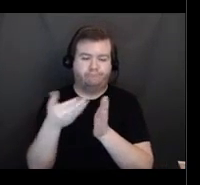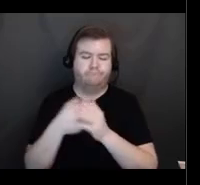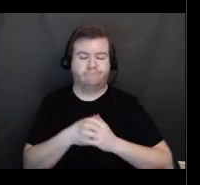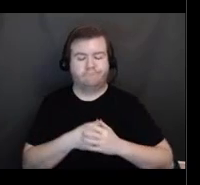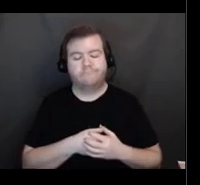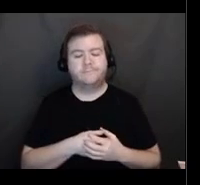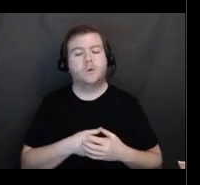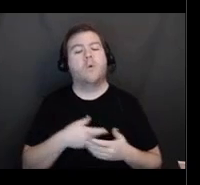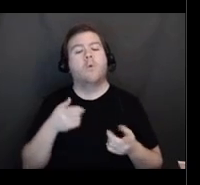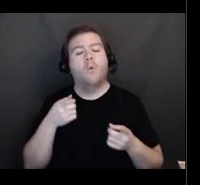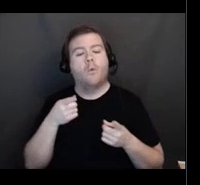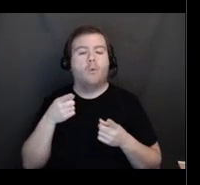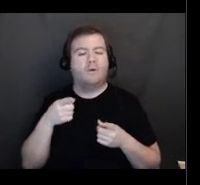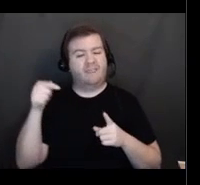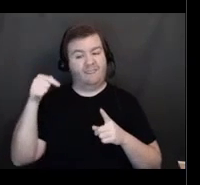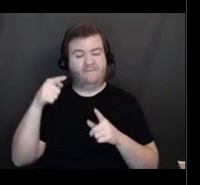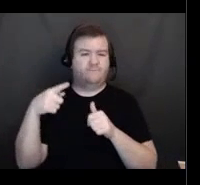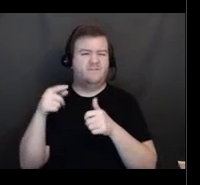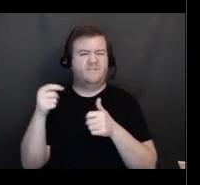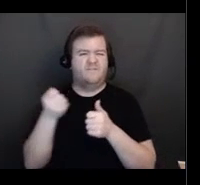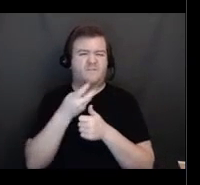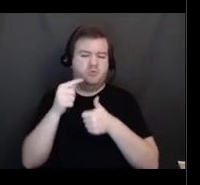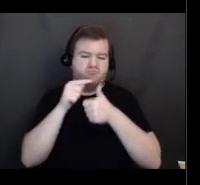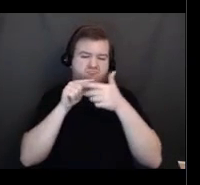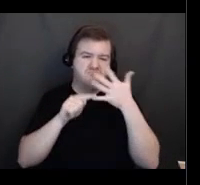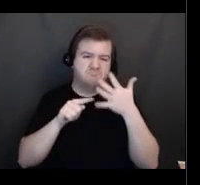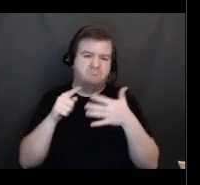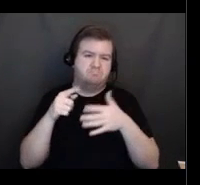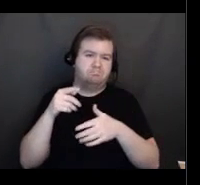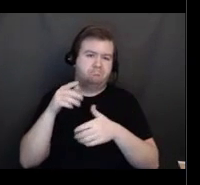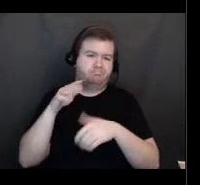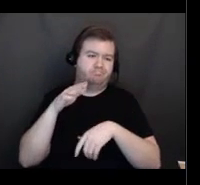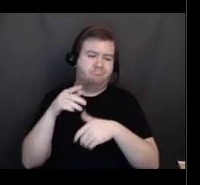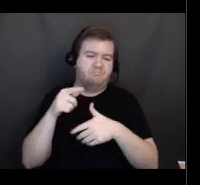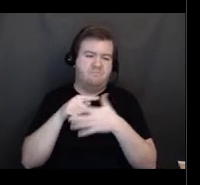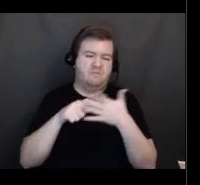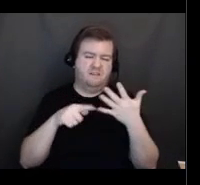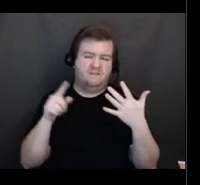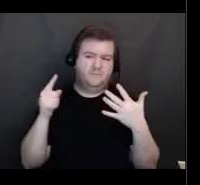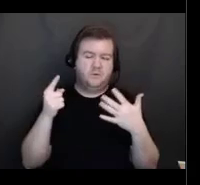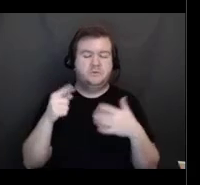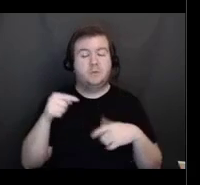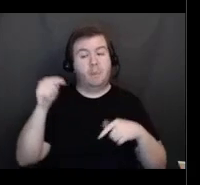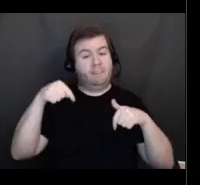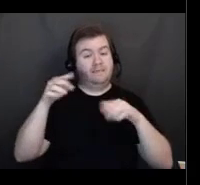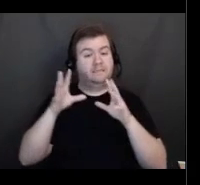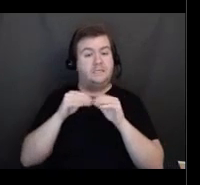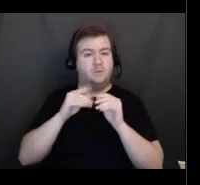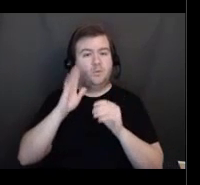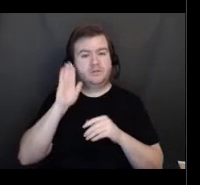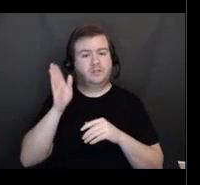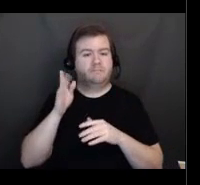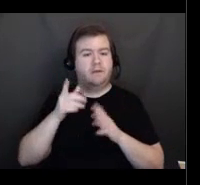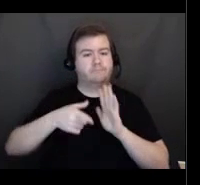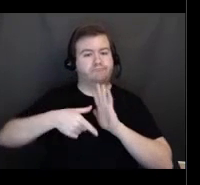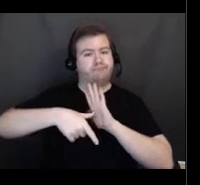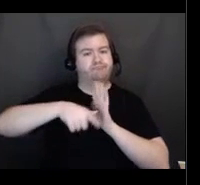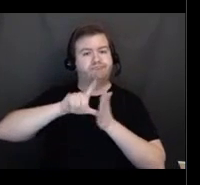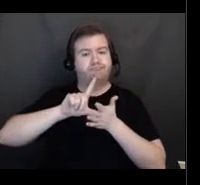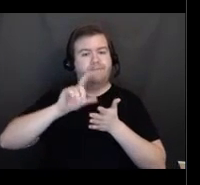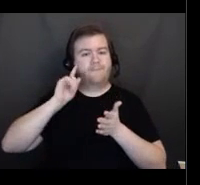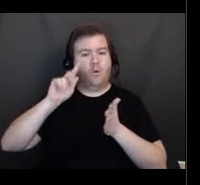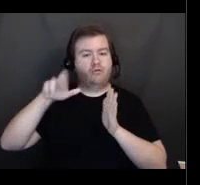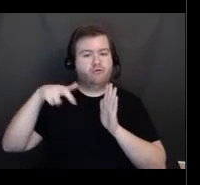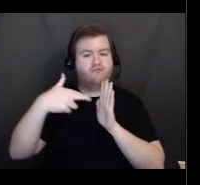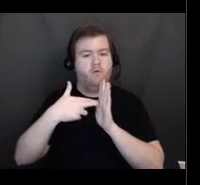This session will basically be sort of an overview of the role of